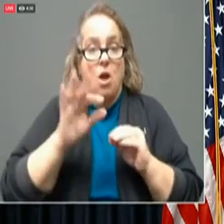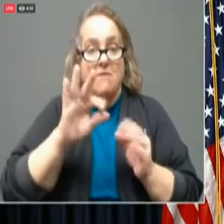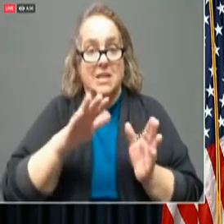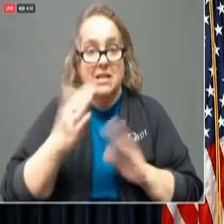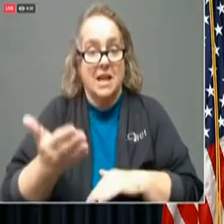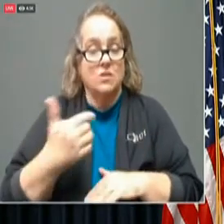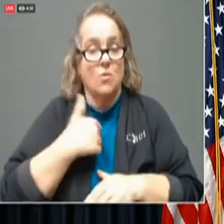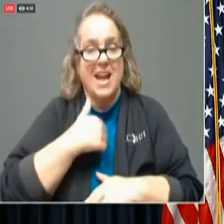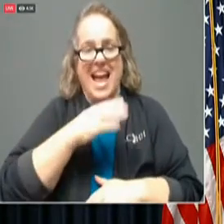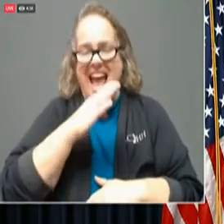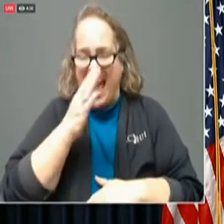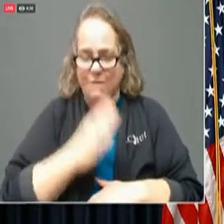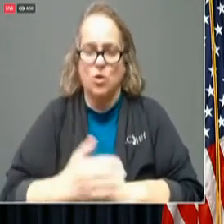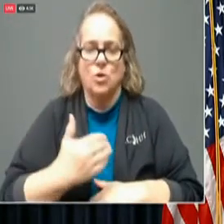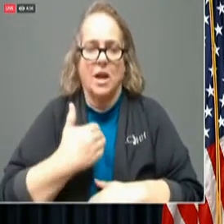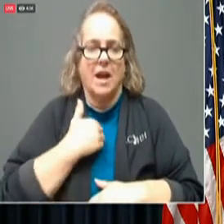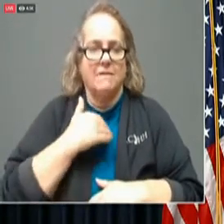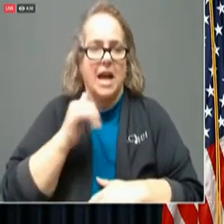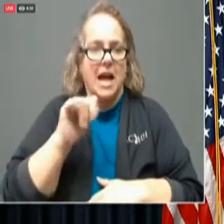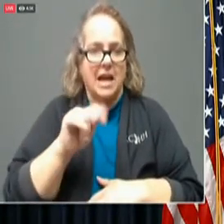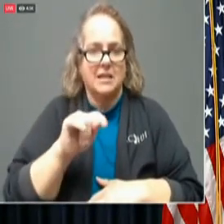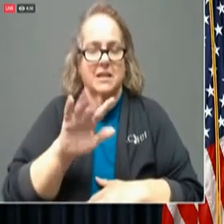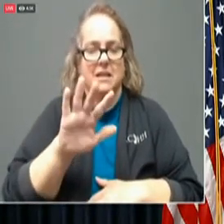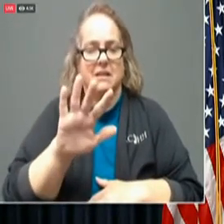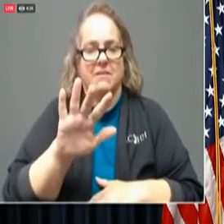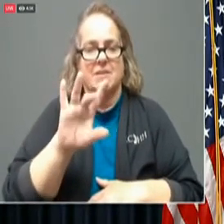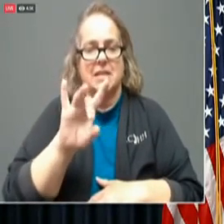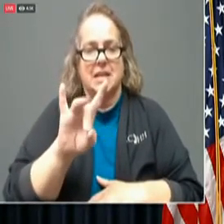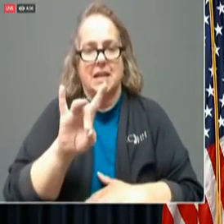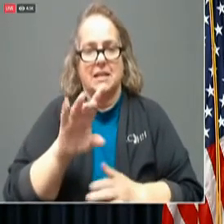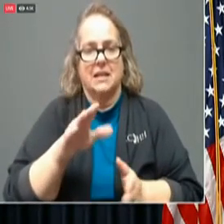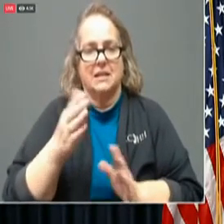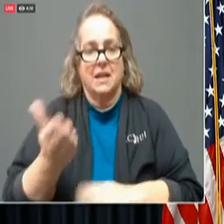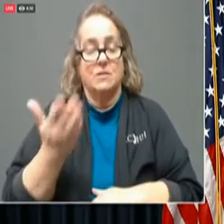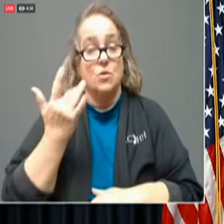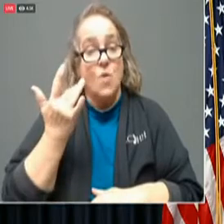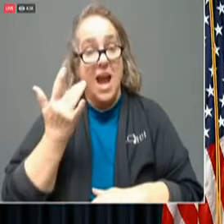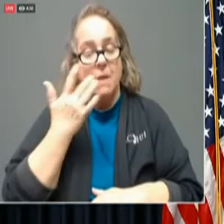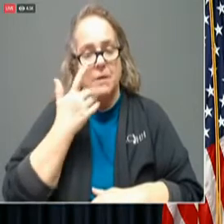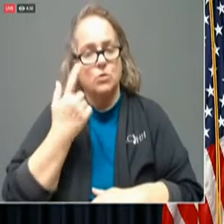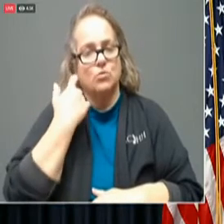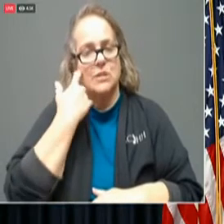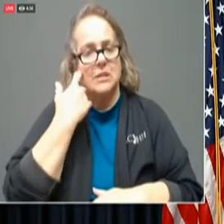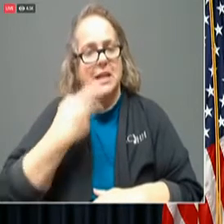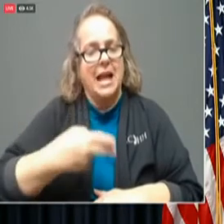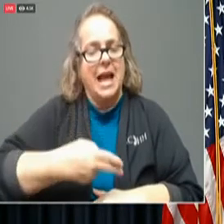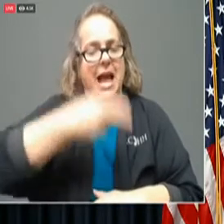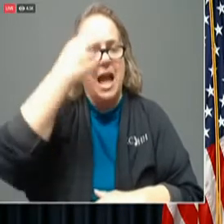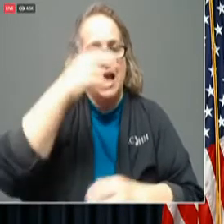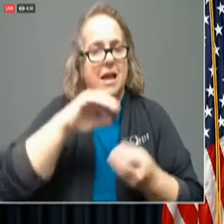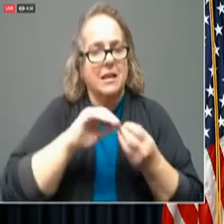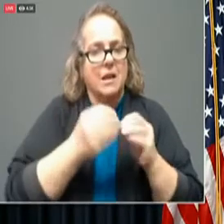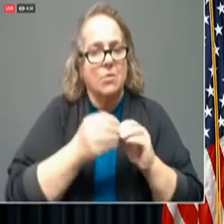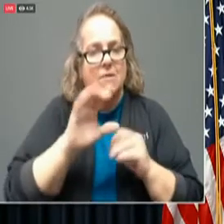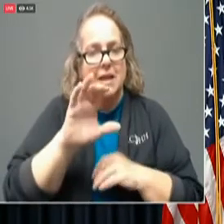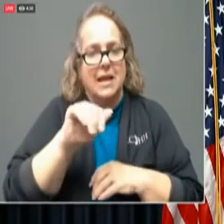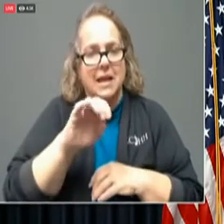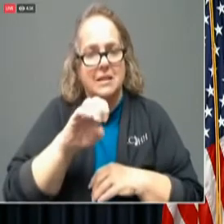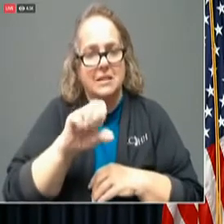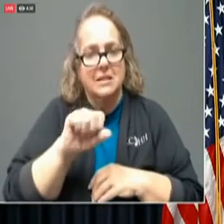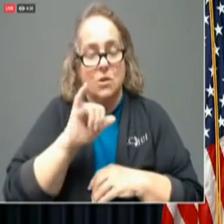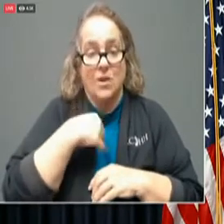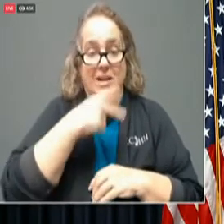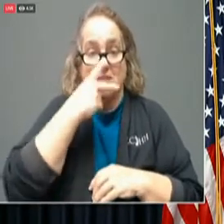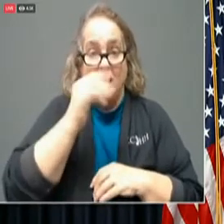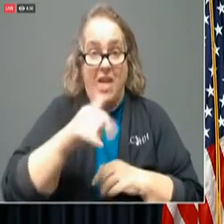And this is because we have had so many cases recently, uh, as we saw that exponential growth that we were able to